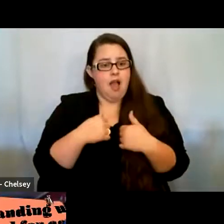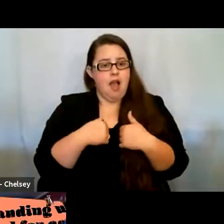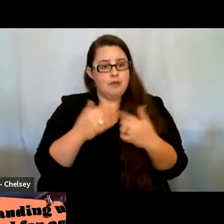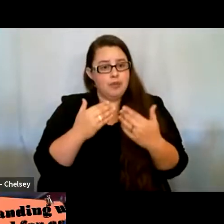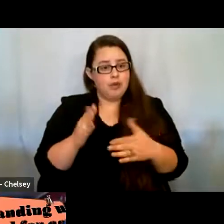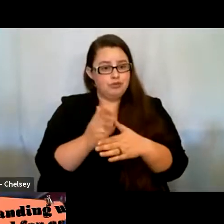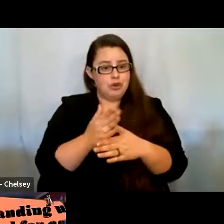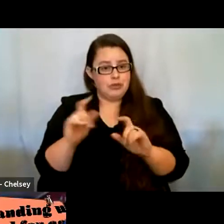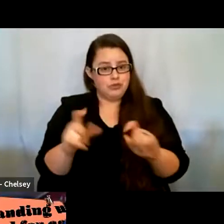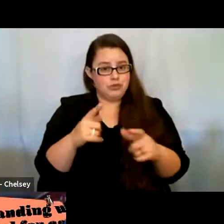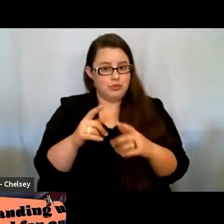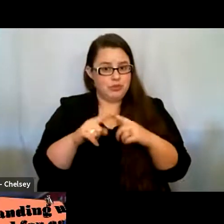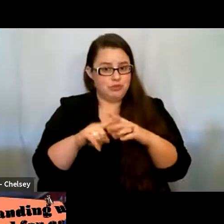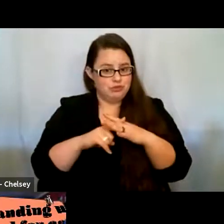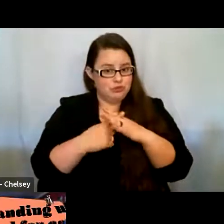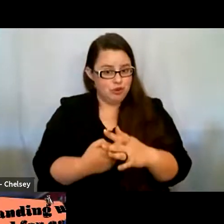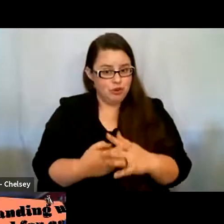share my screen so we can get started.